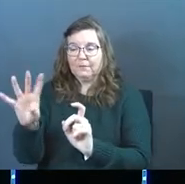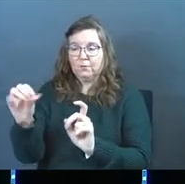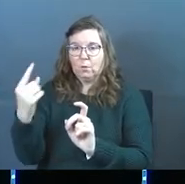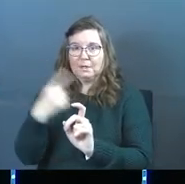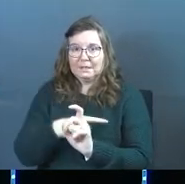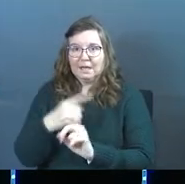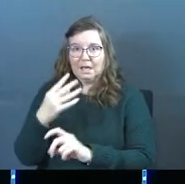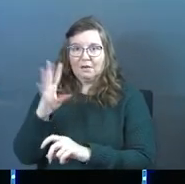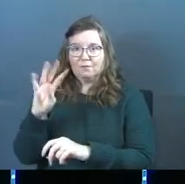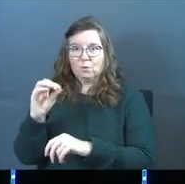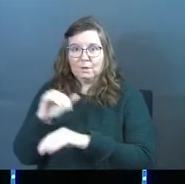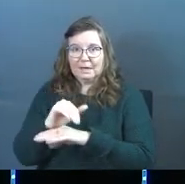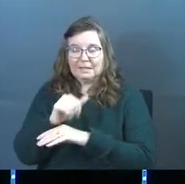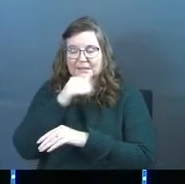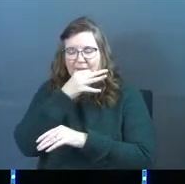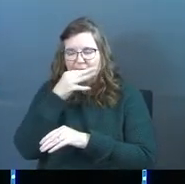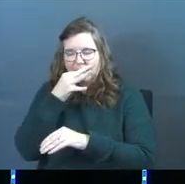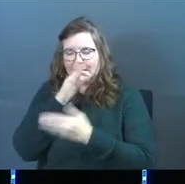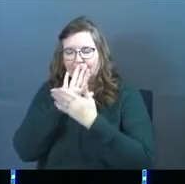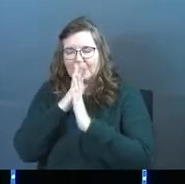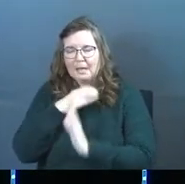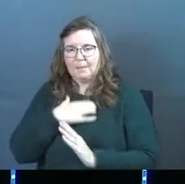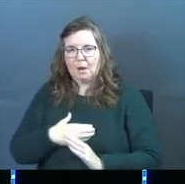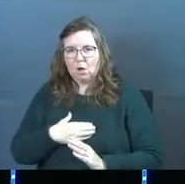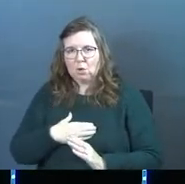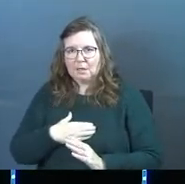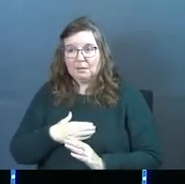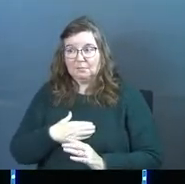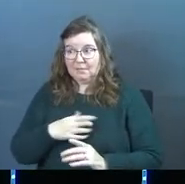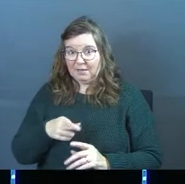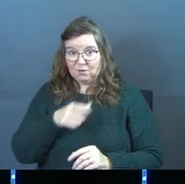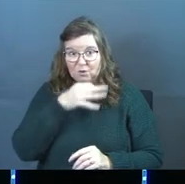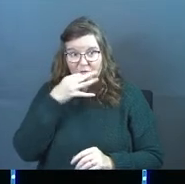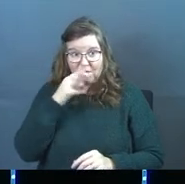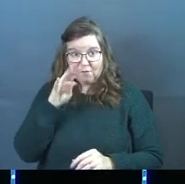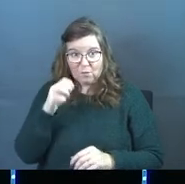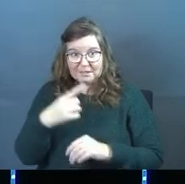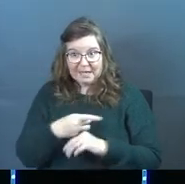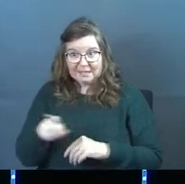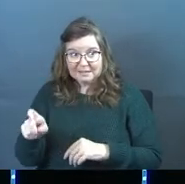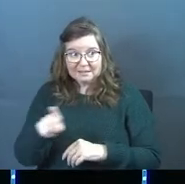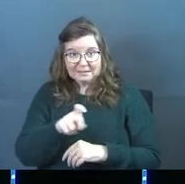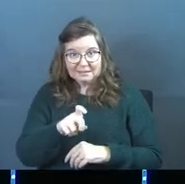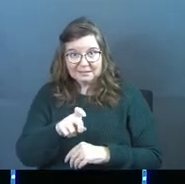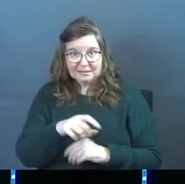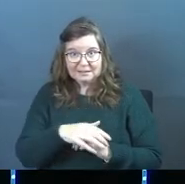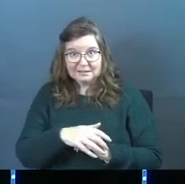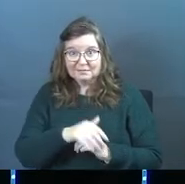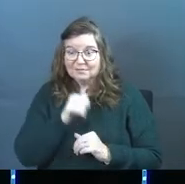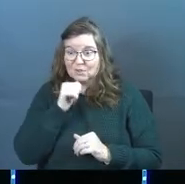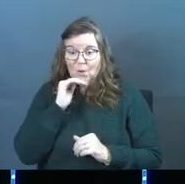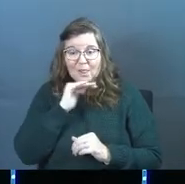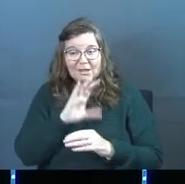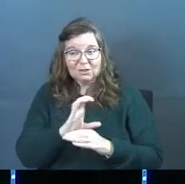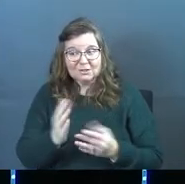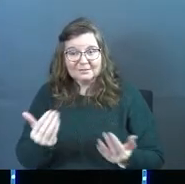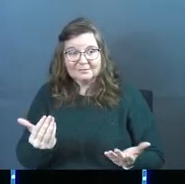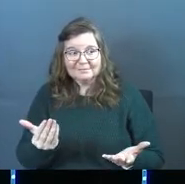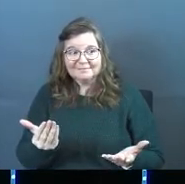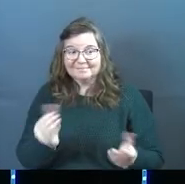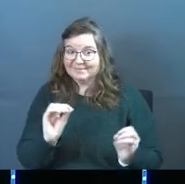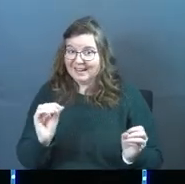he fasted and he became very hungry. Anybody in here ever fast for 40 days? Don't lie in church.